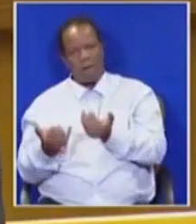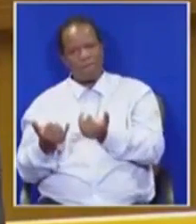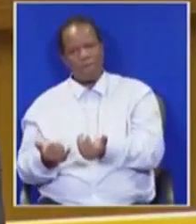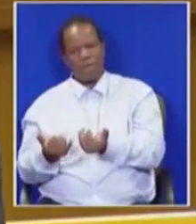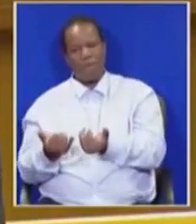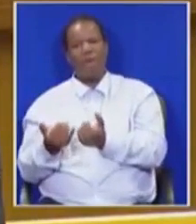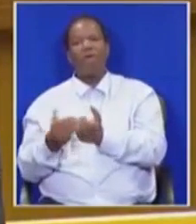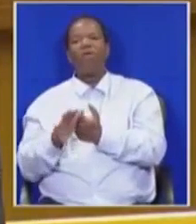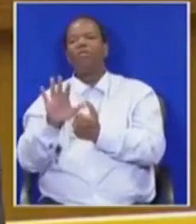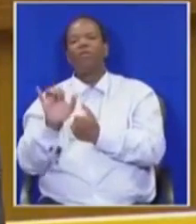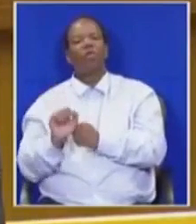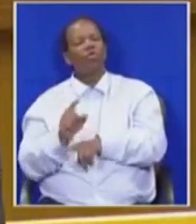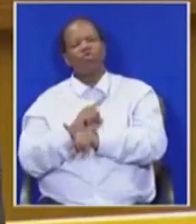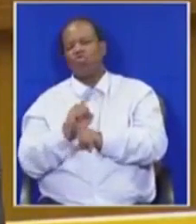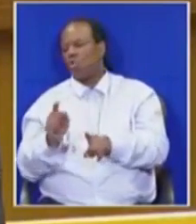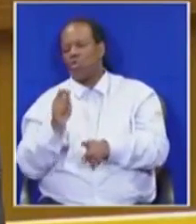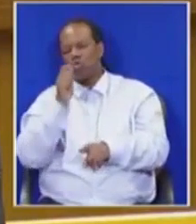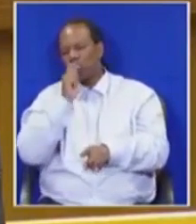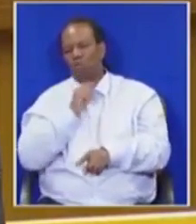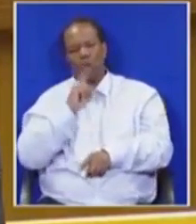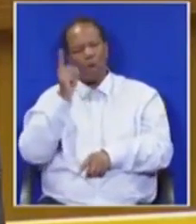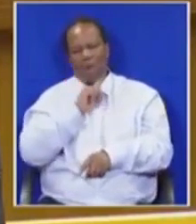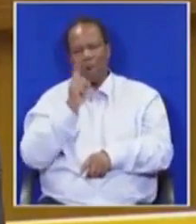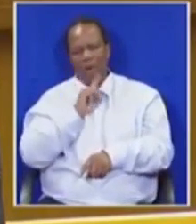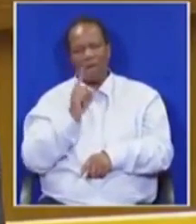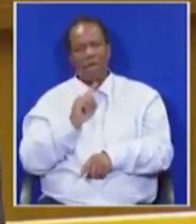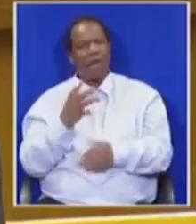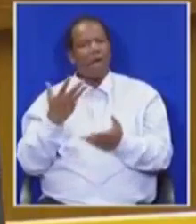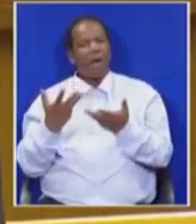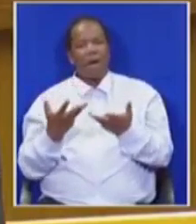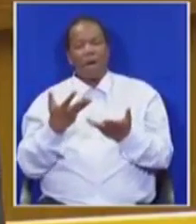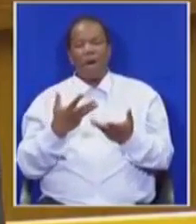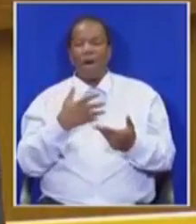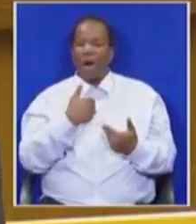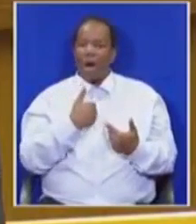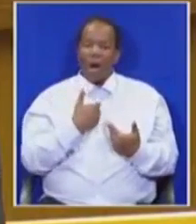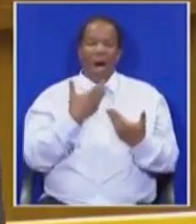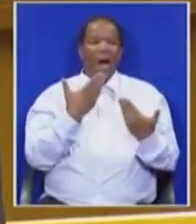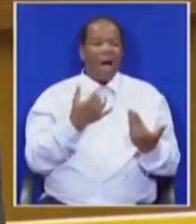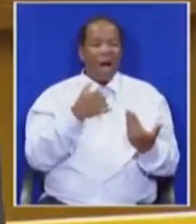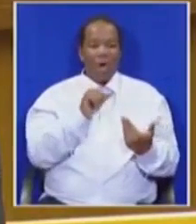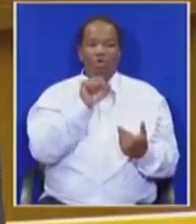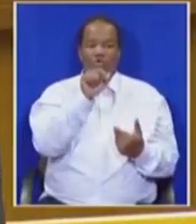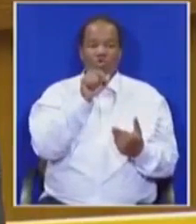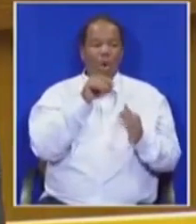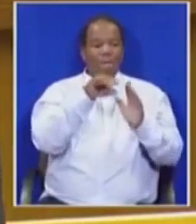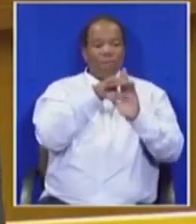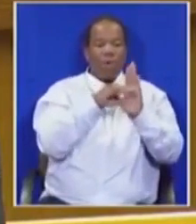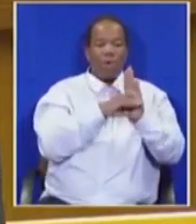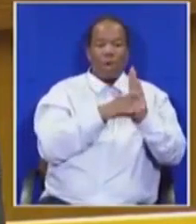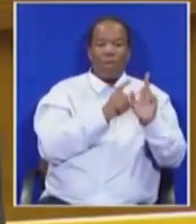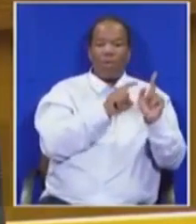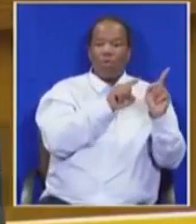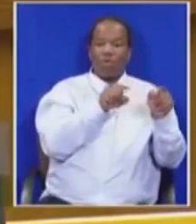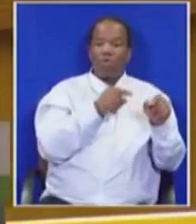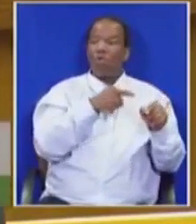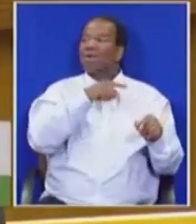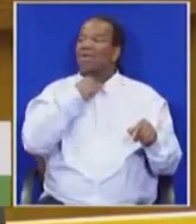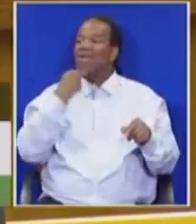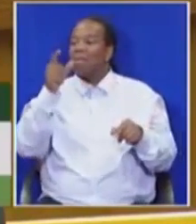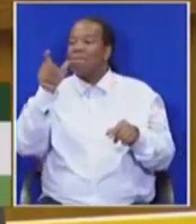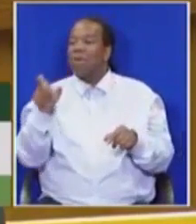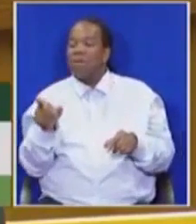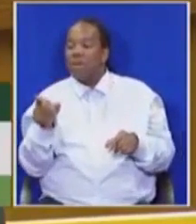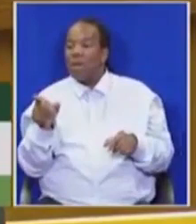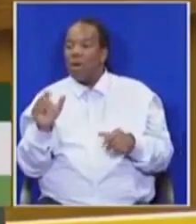It is not true. Why would you engage in a program to kill people who have welcomed you? Those who